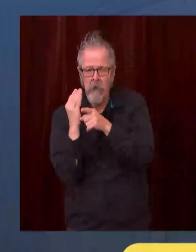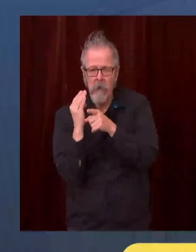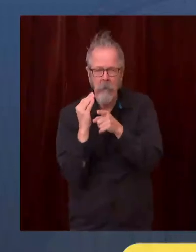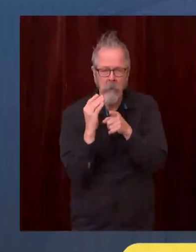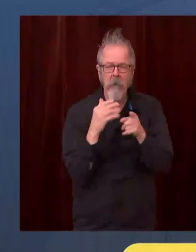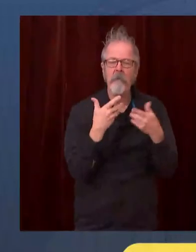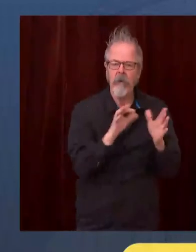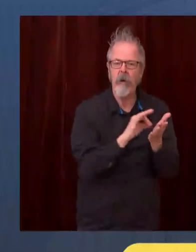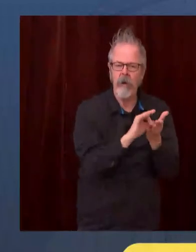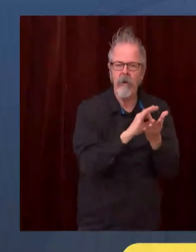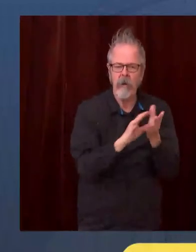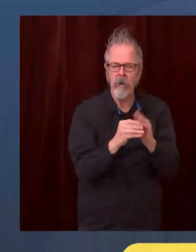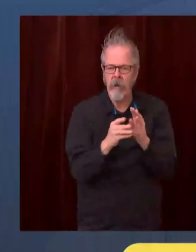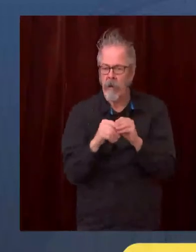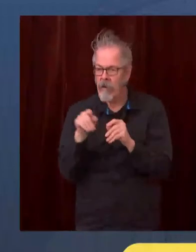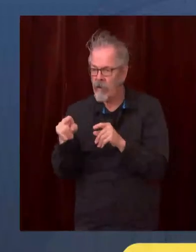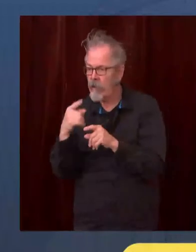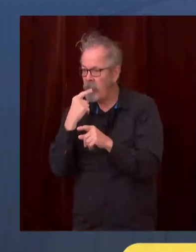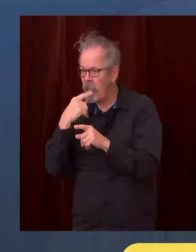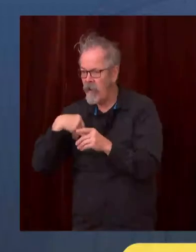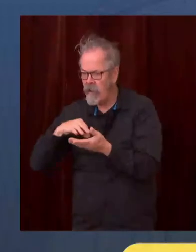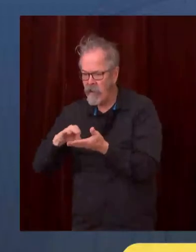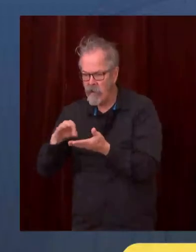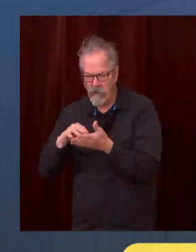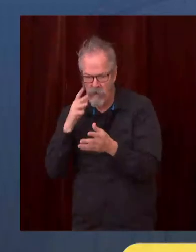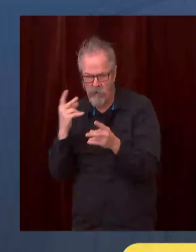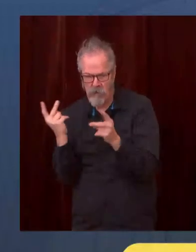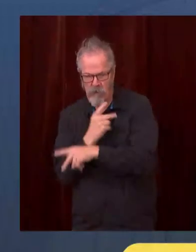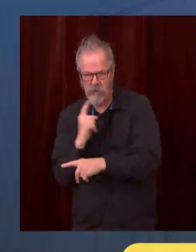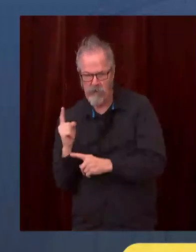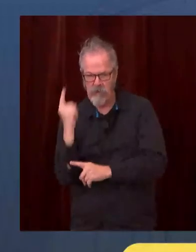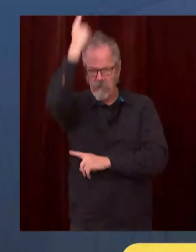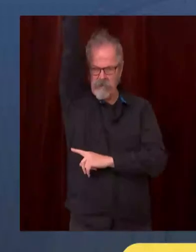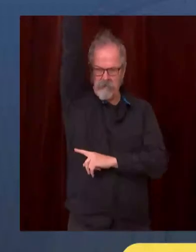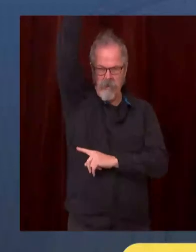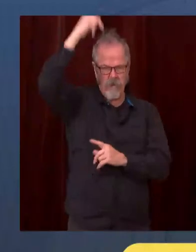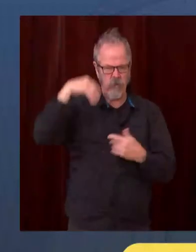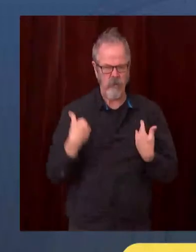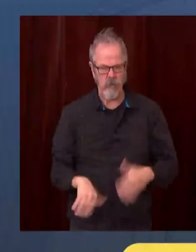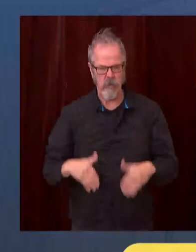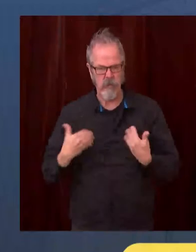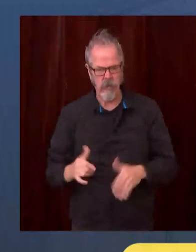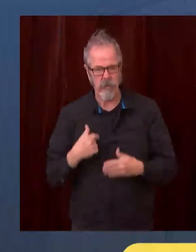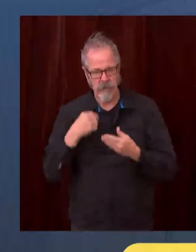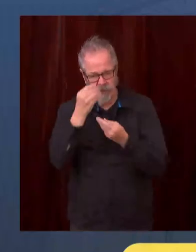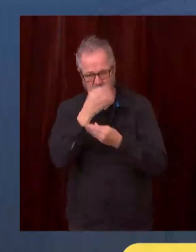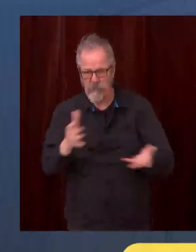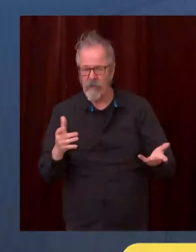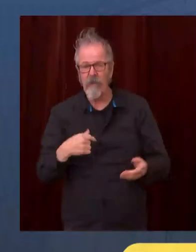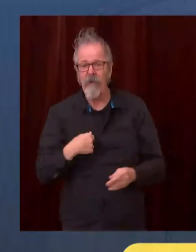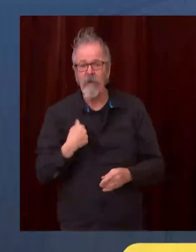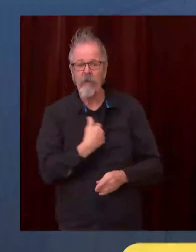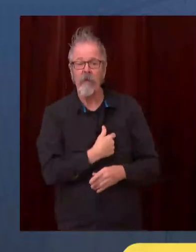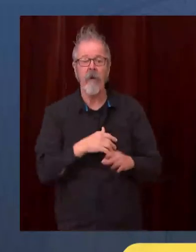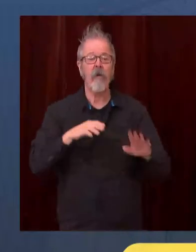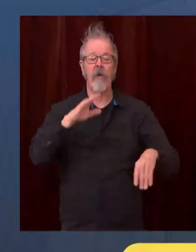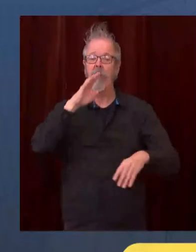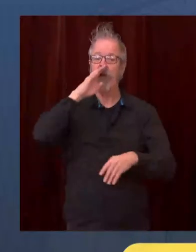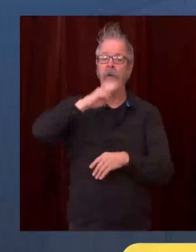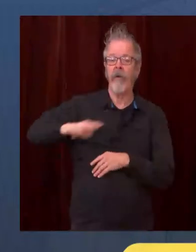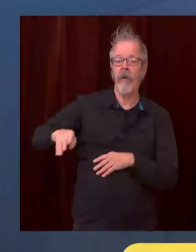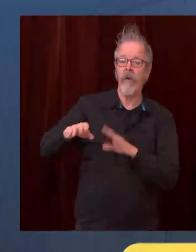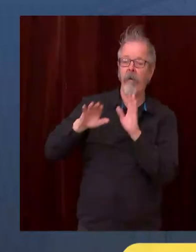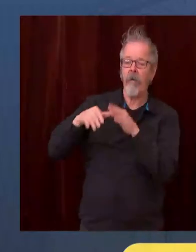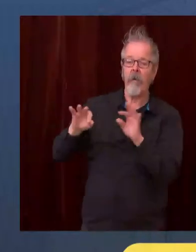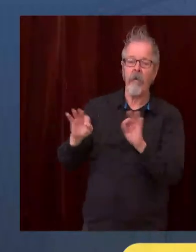just cannot ignore that fact. It is a scientific reality that if things do not change, this number will continue